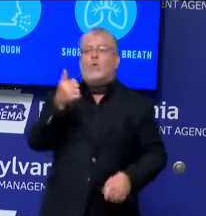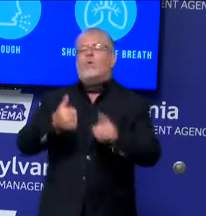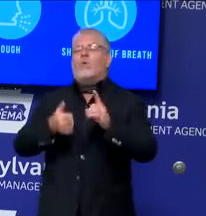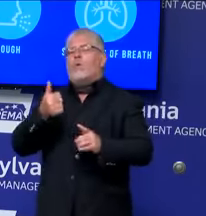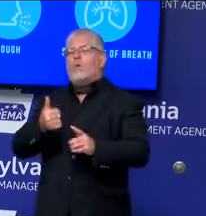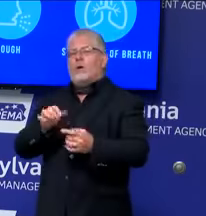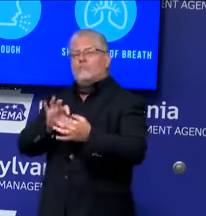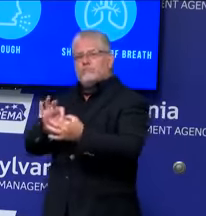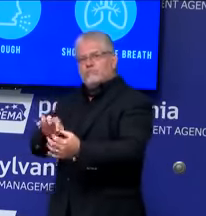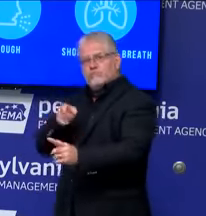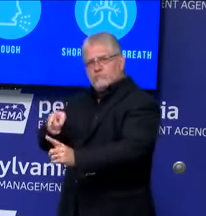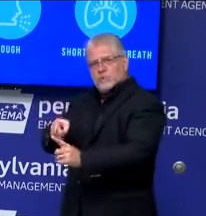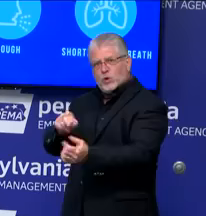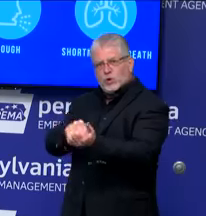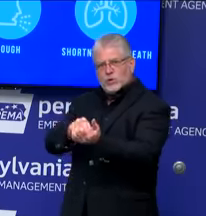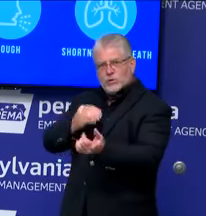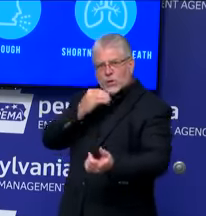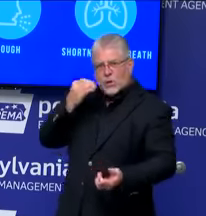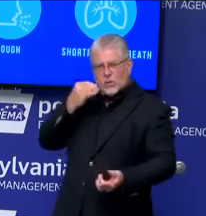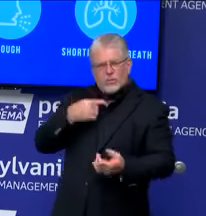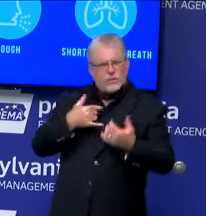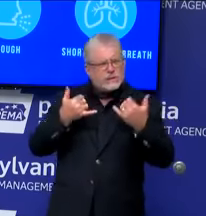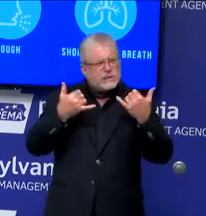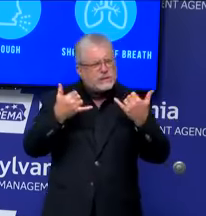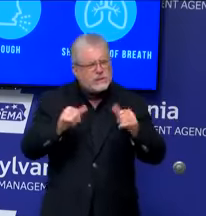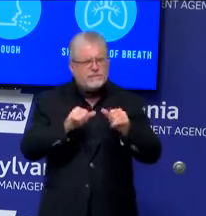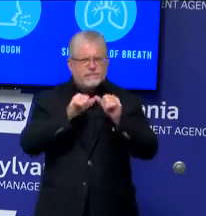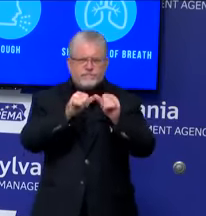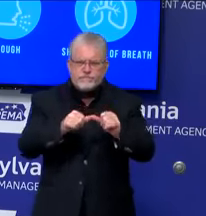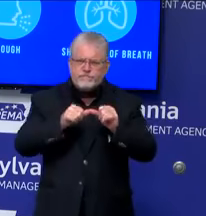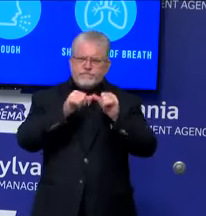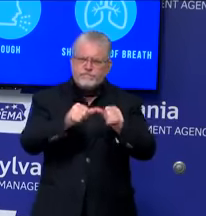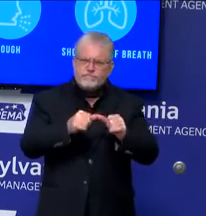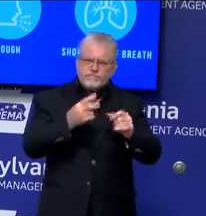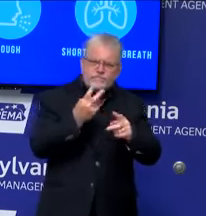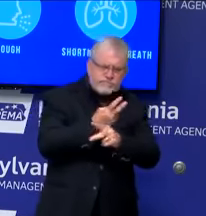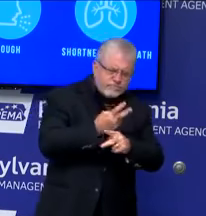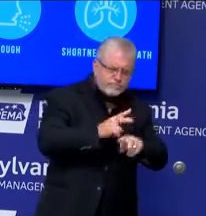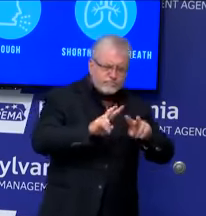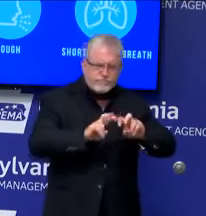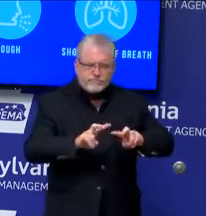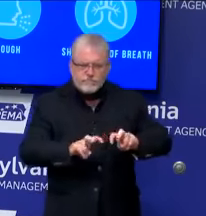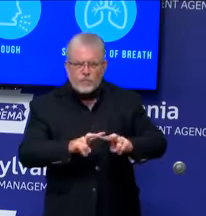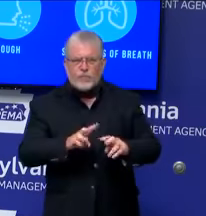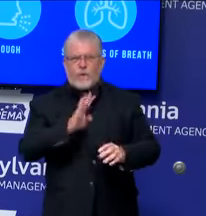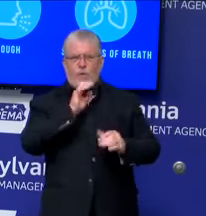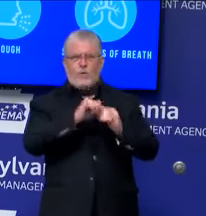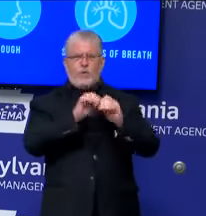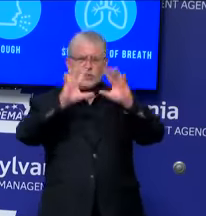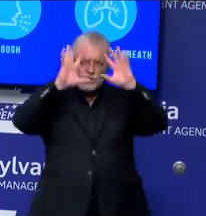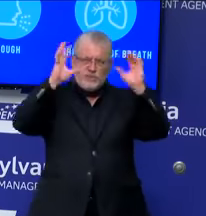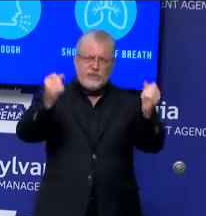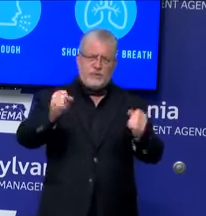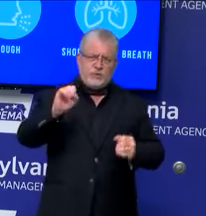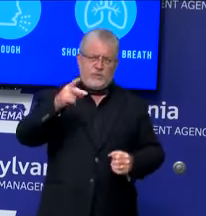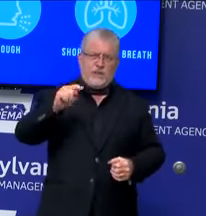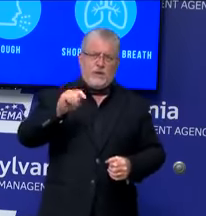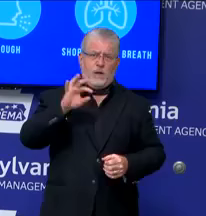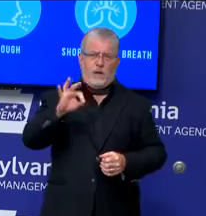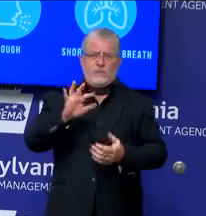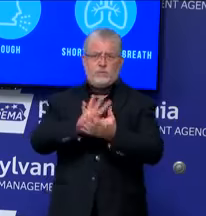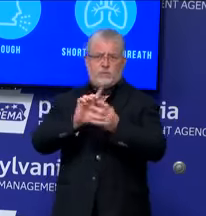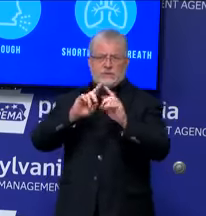and we'll be working with each superintendent to make the best decision for their area. Yes. I have two questions on different topics. Sure.